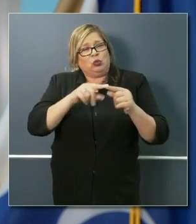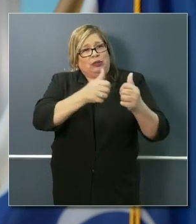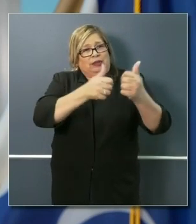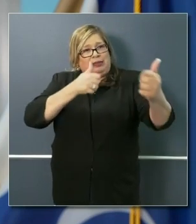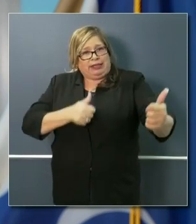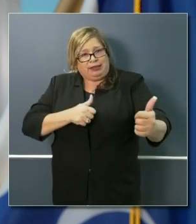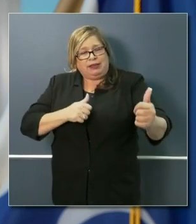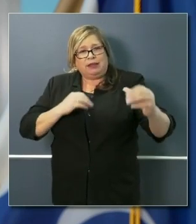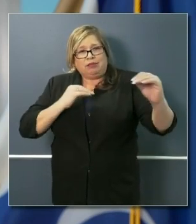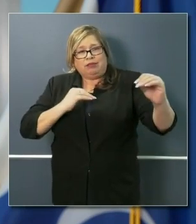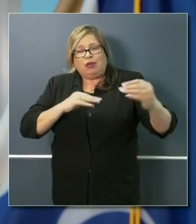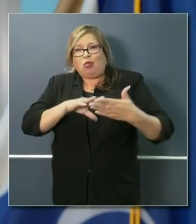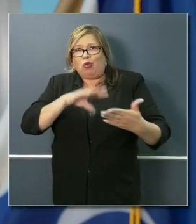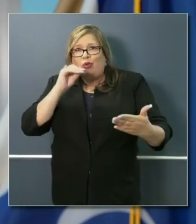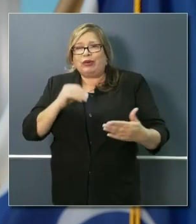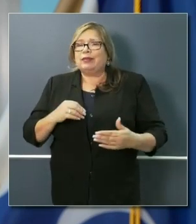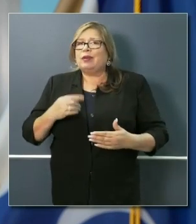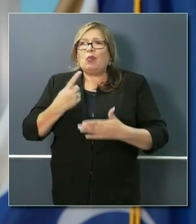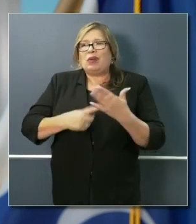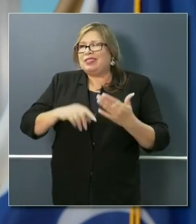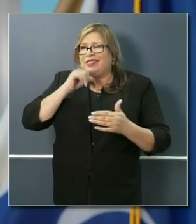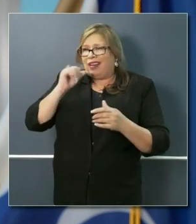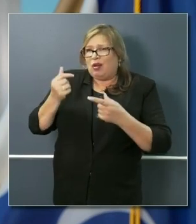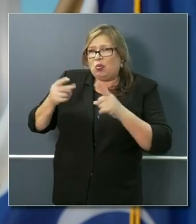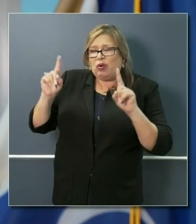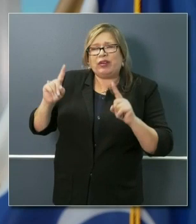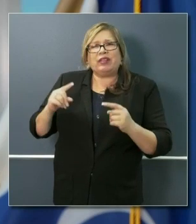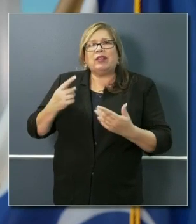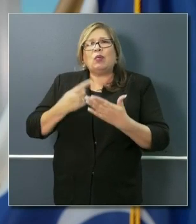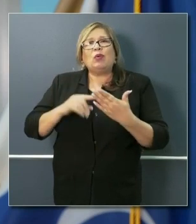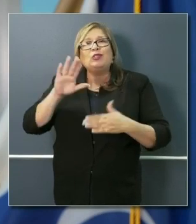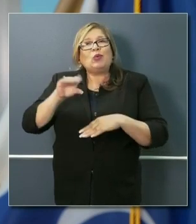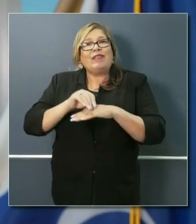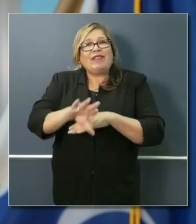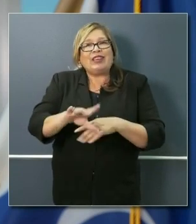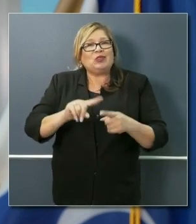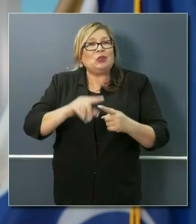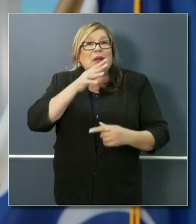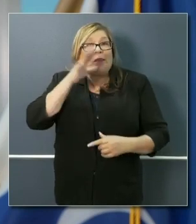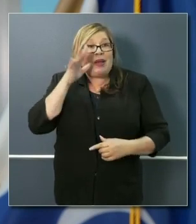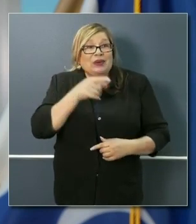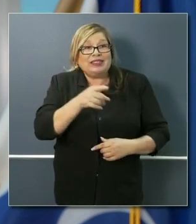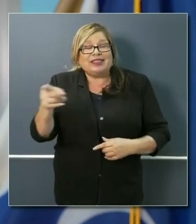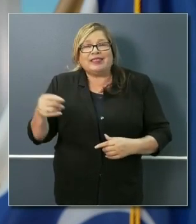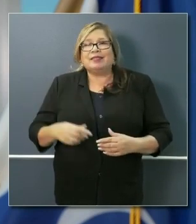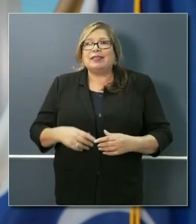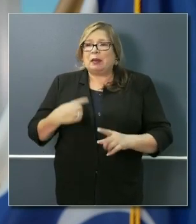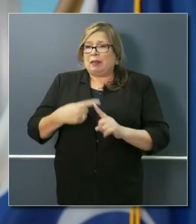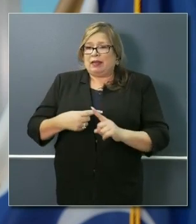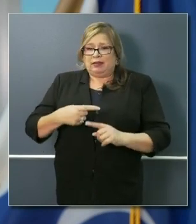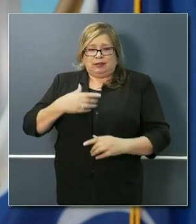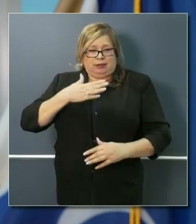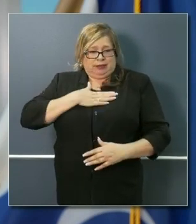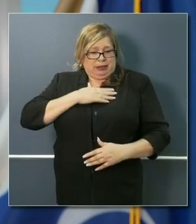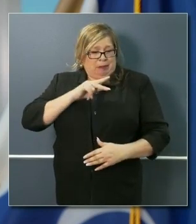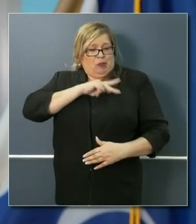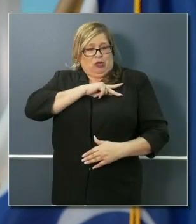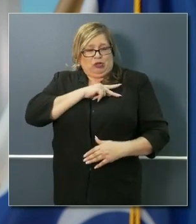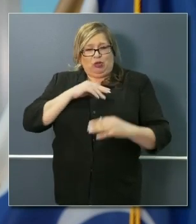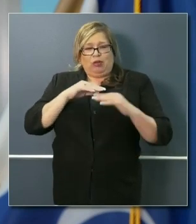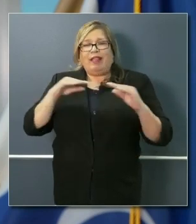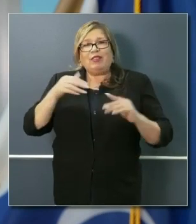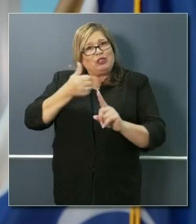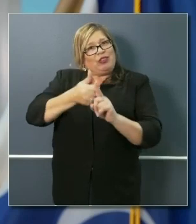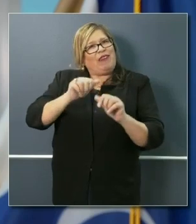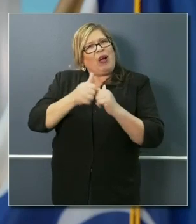working? What's your advice to parents on that issue? And for yourself, on a personal level, how do you talk about that issue with your own kids?